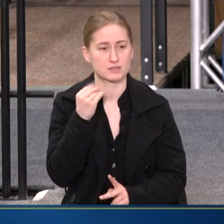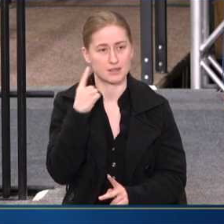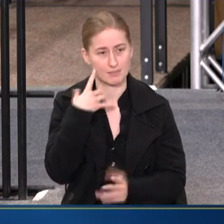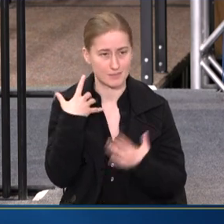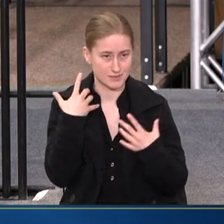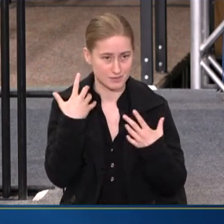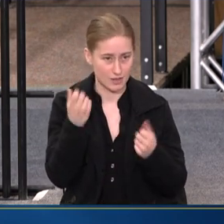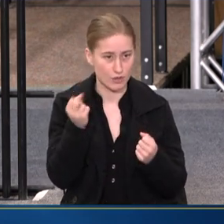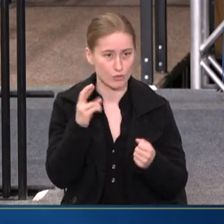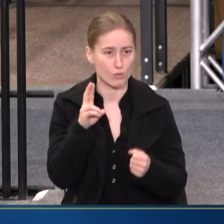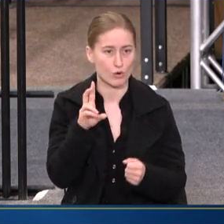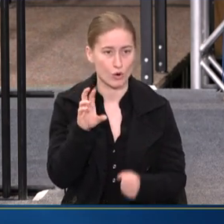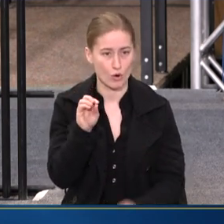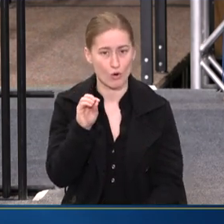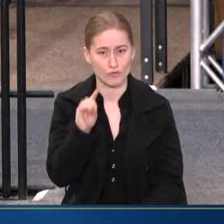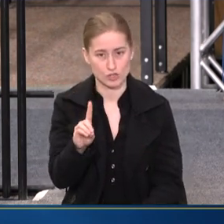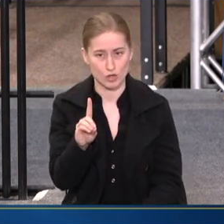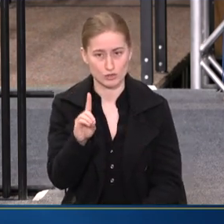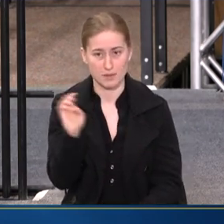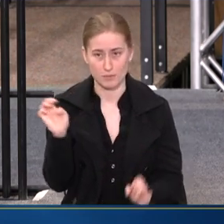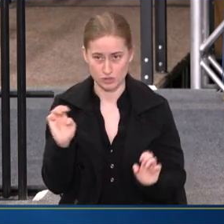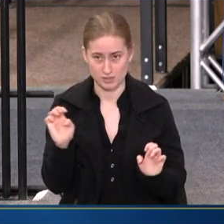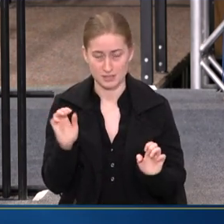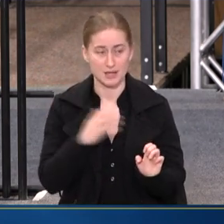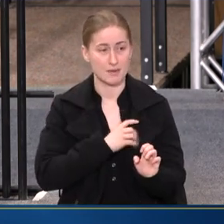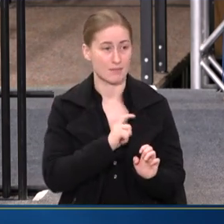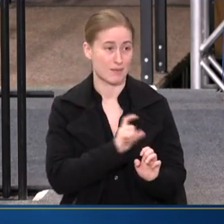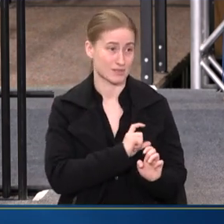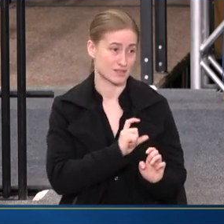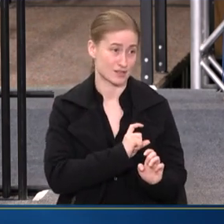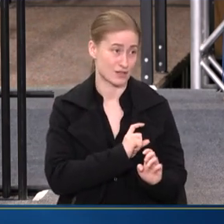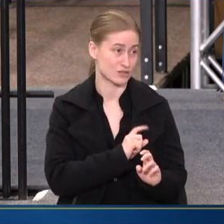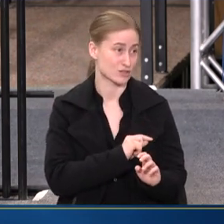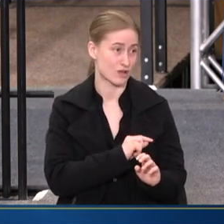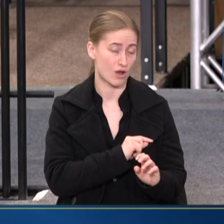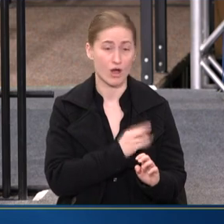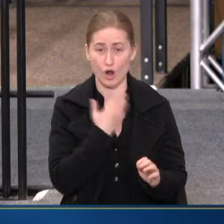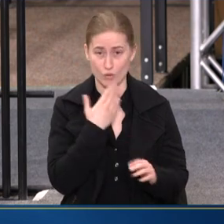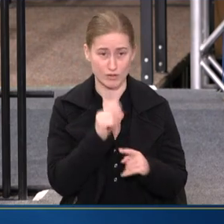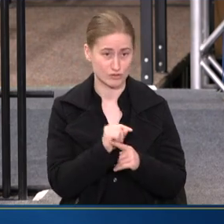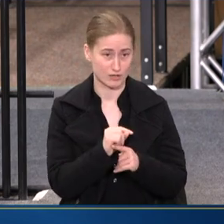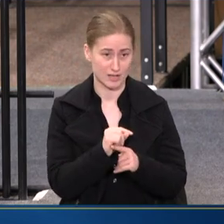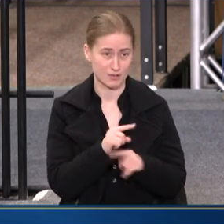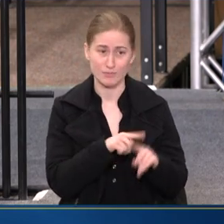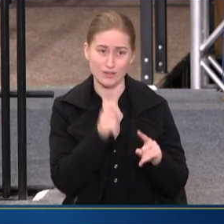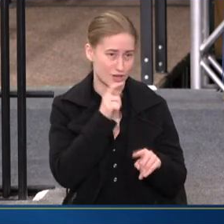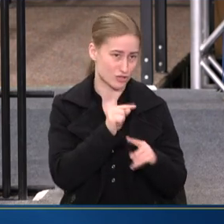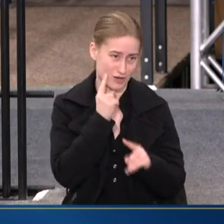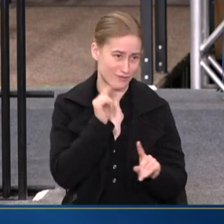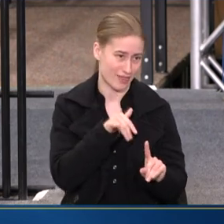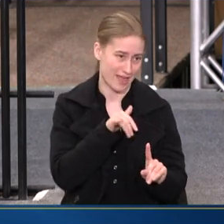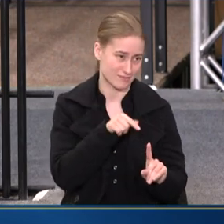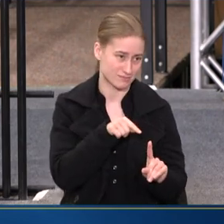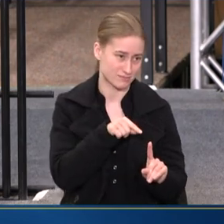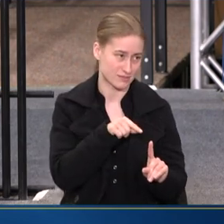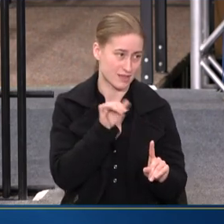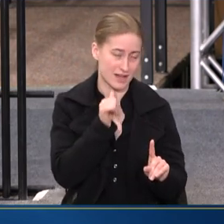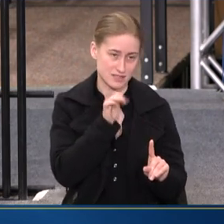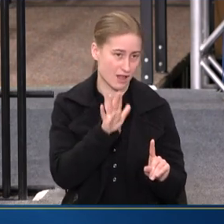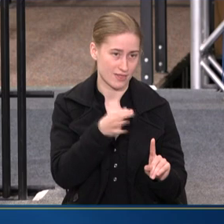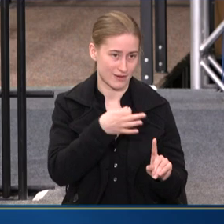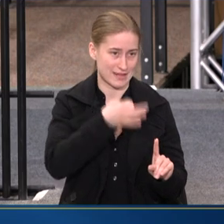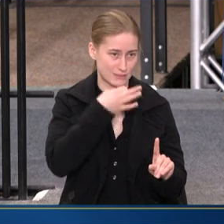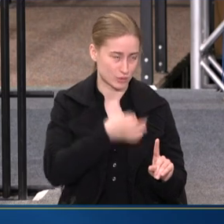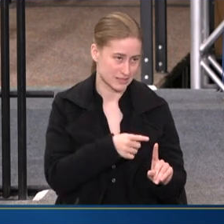health or overdose emergencies. My police officers are very well trained. They are not trained for that, right? That is not their expertise.